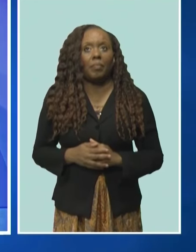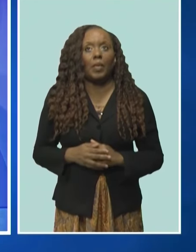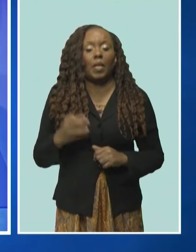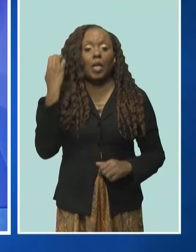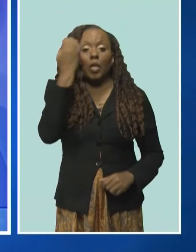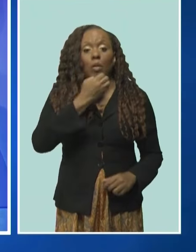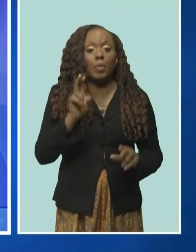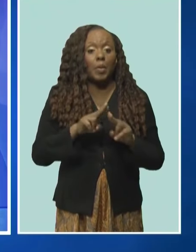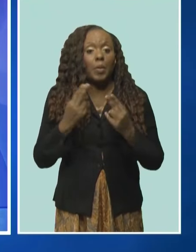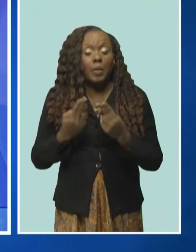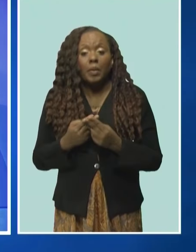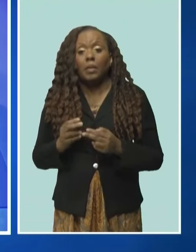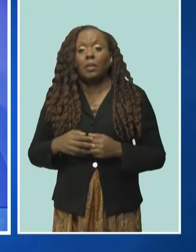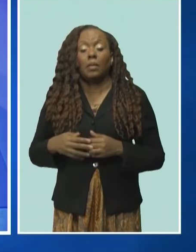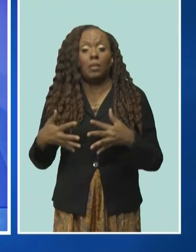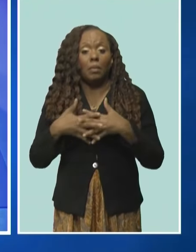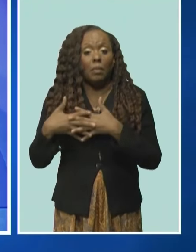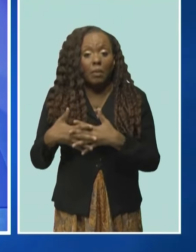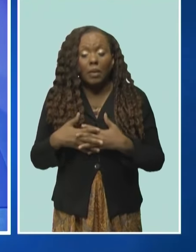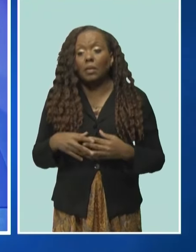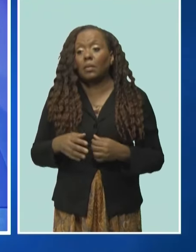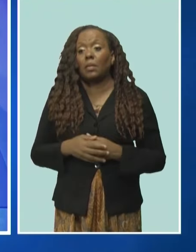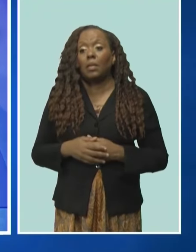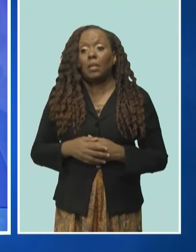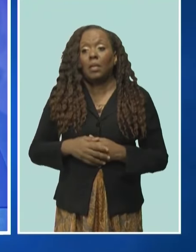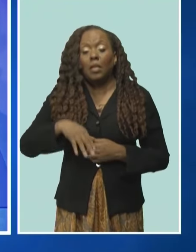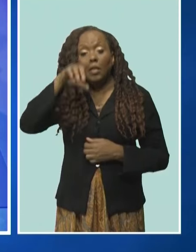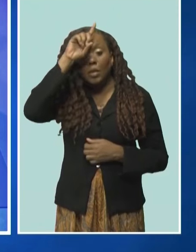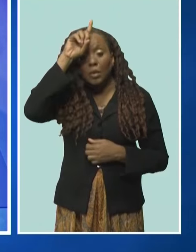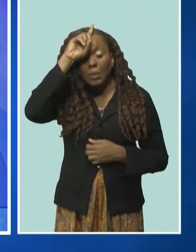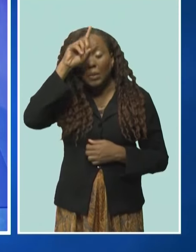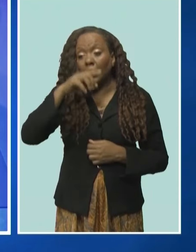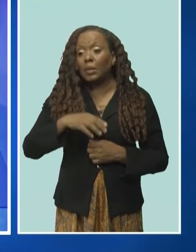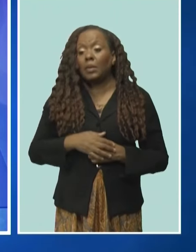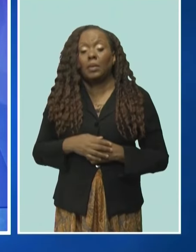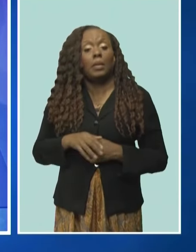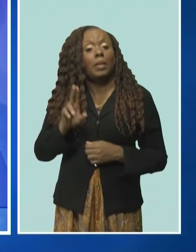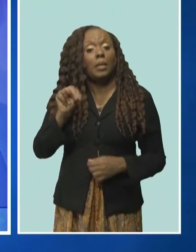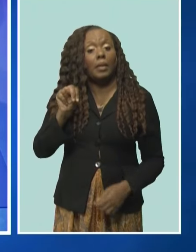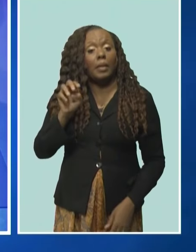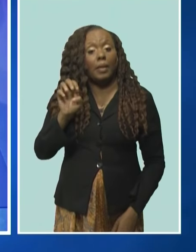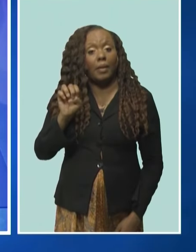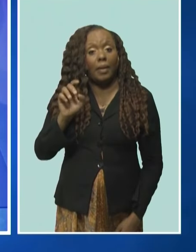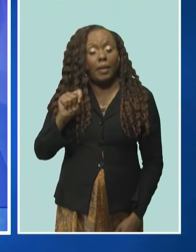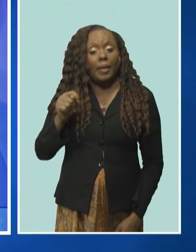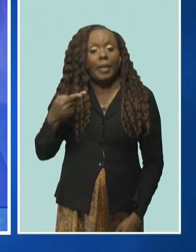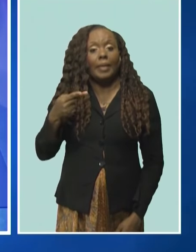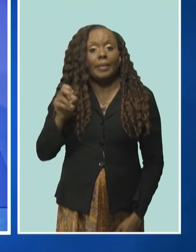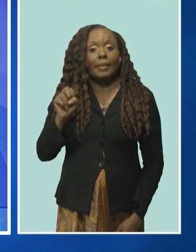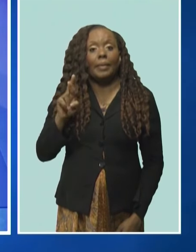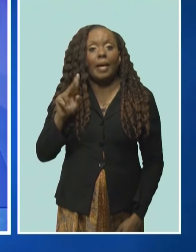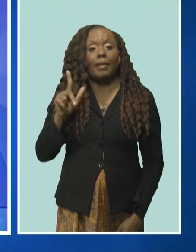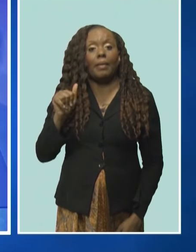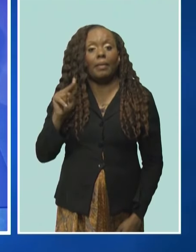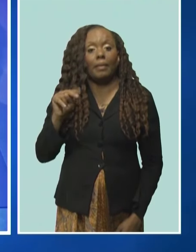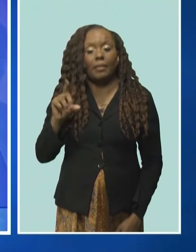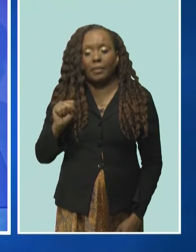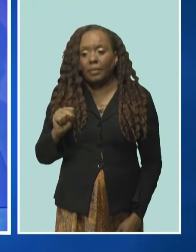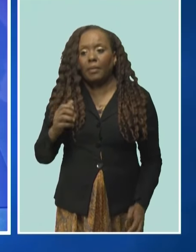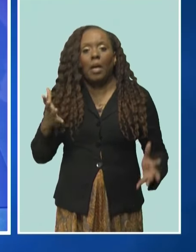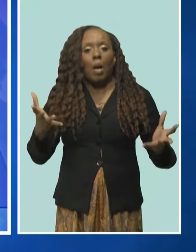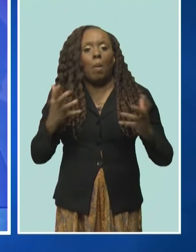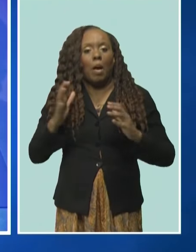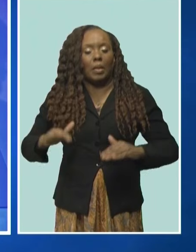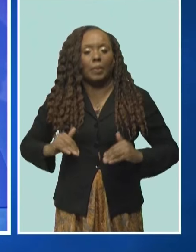Netherlands, Germany, the United States, and we hope others will also step up to the scale, to the urgency